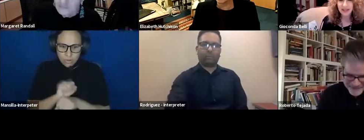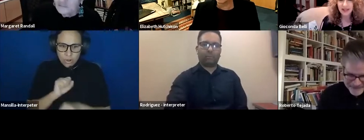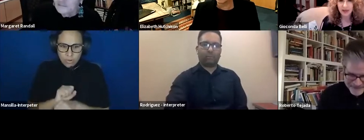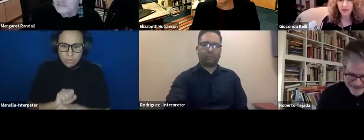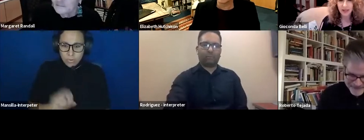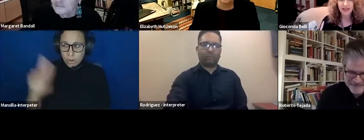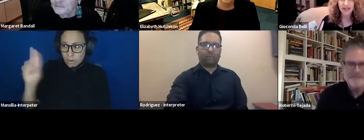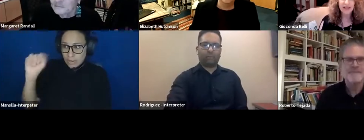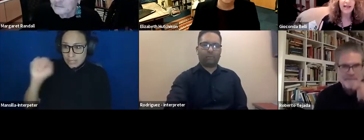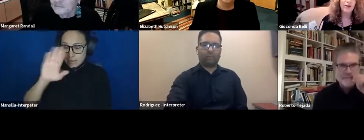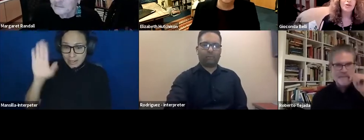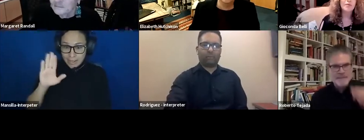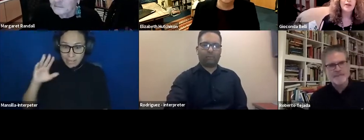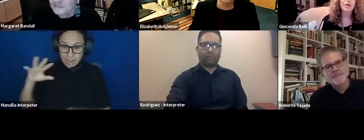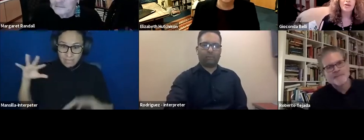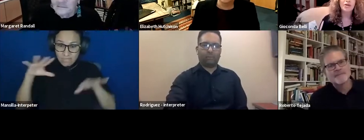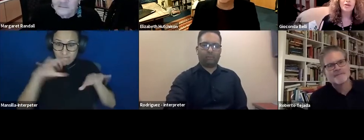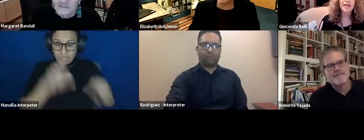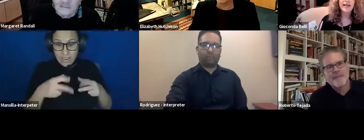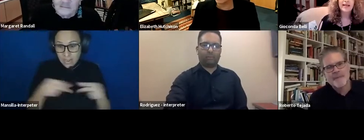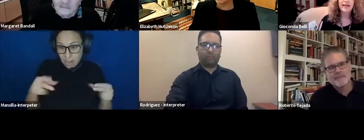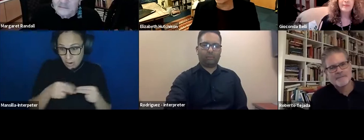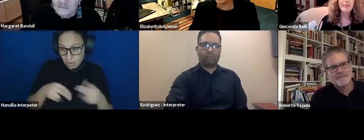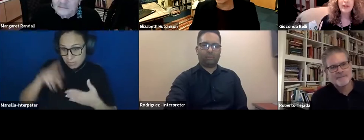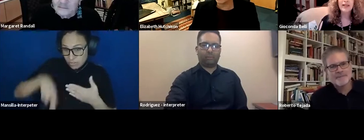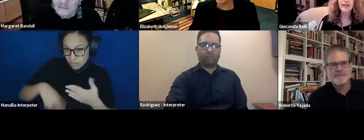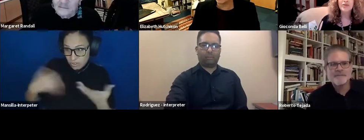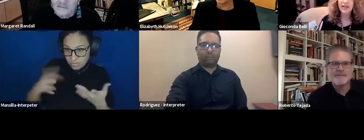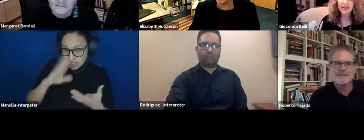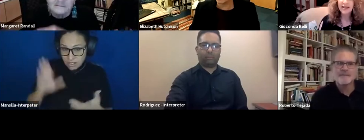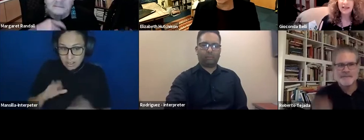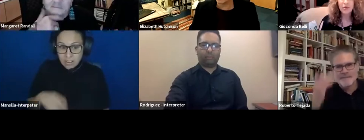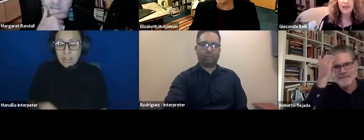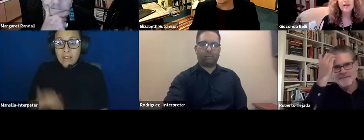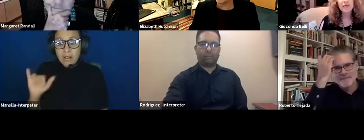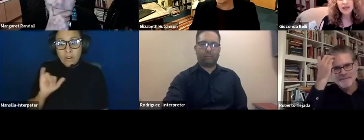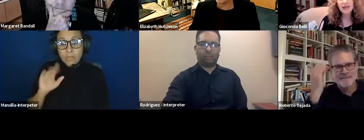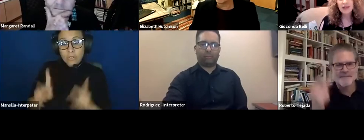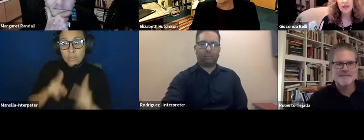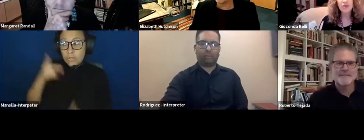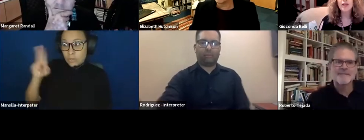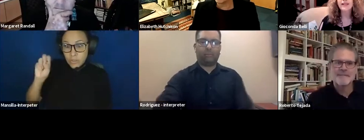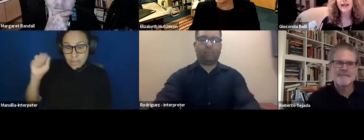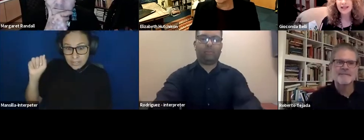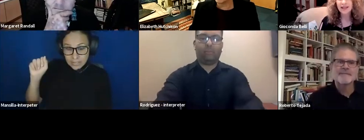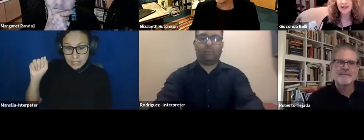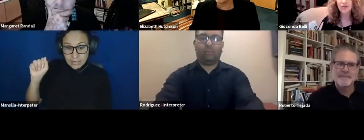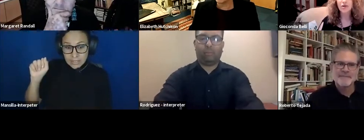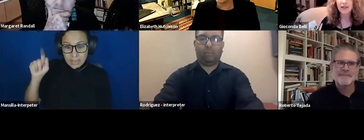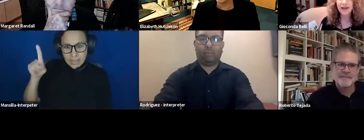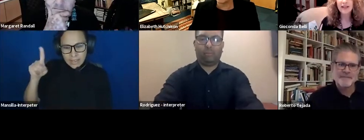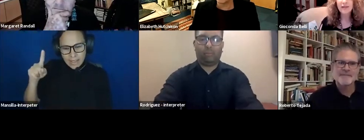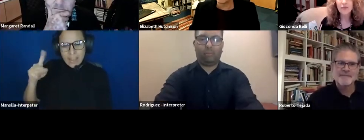invaded Nicaragua at the end, and also because people in the United States were, there was solidarity,